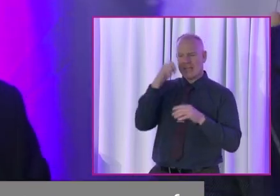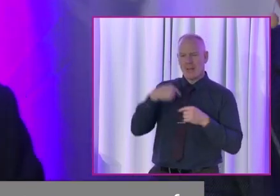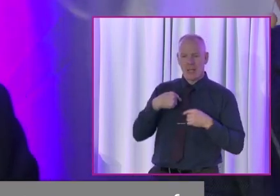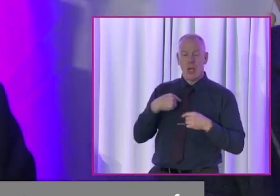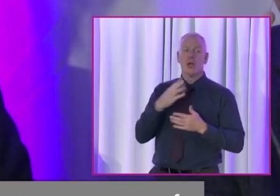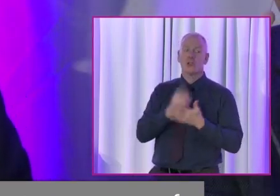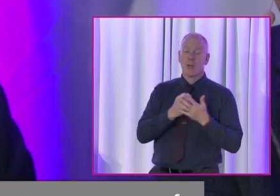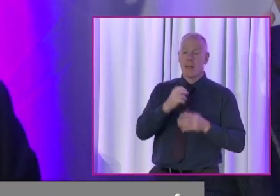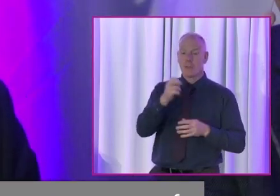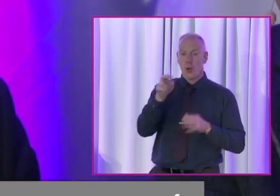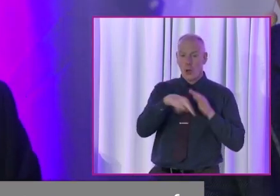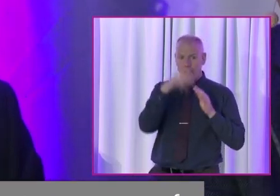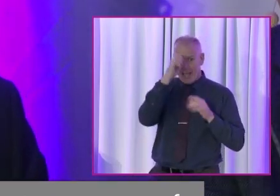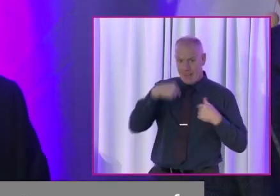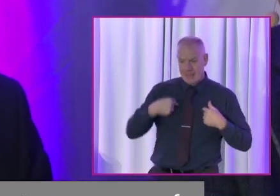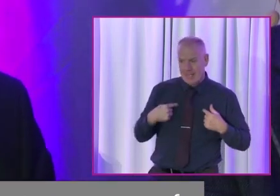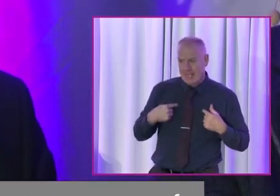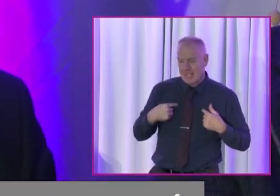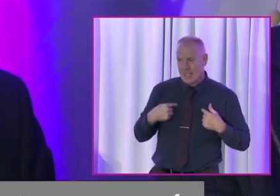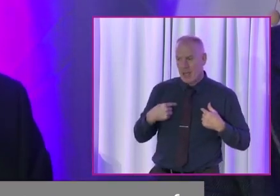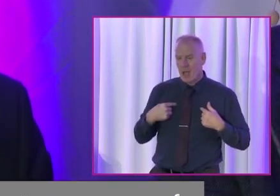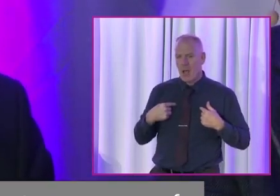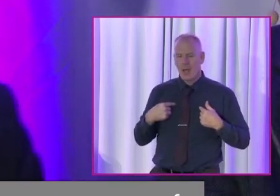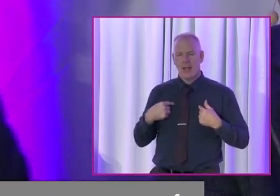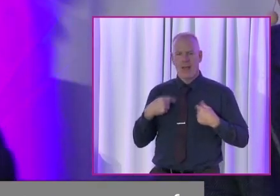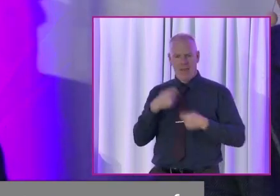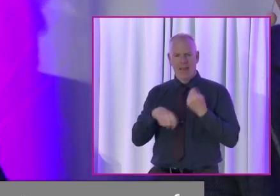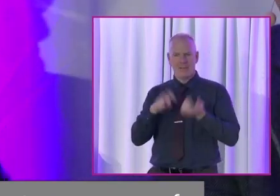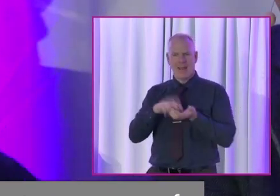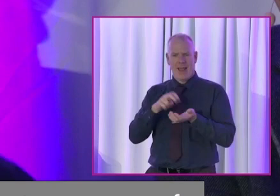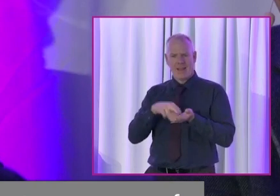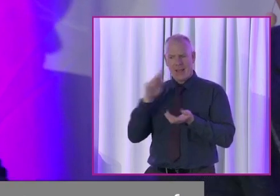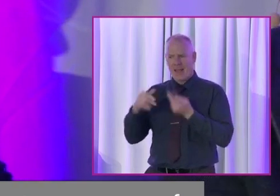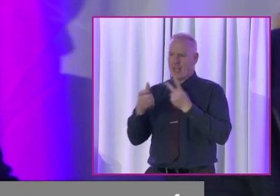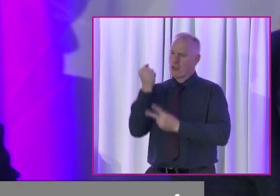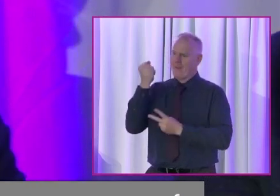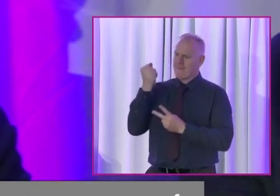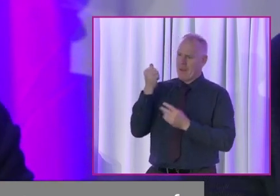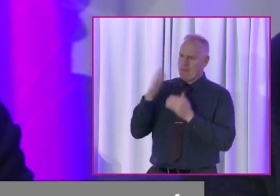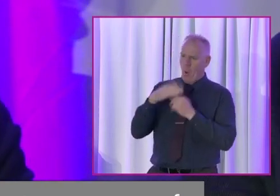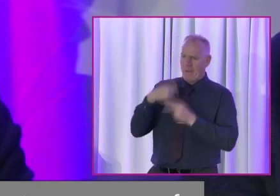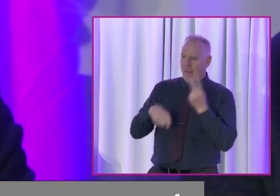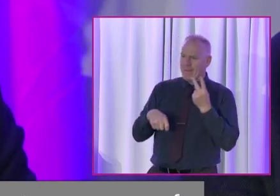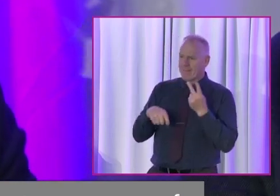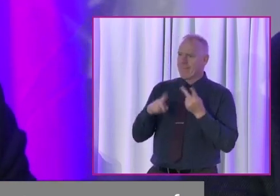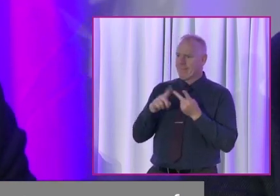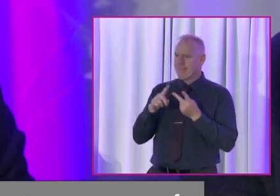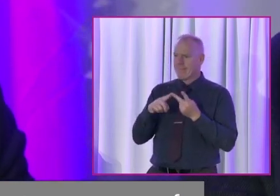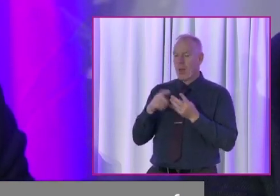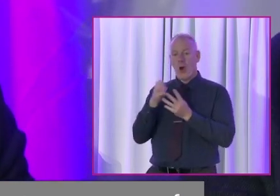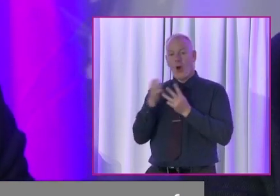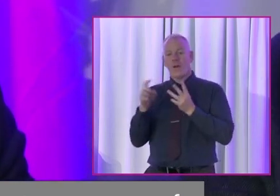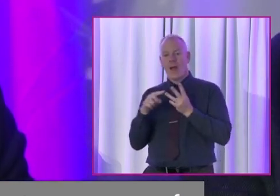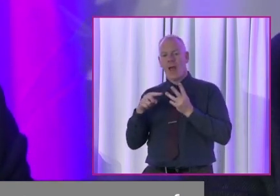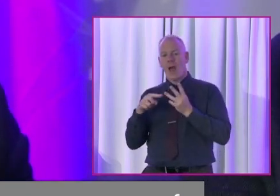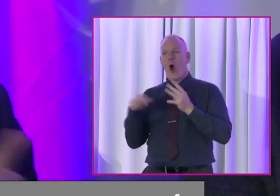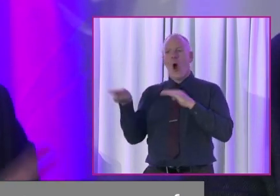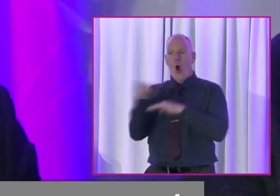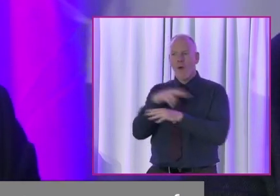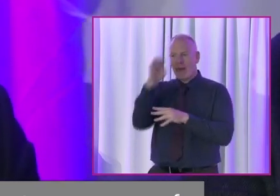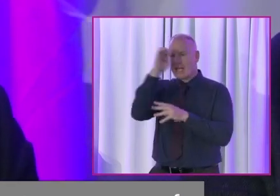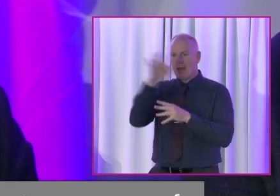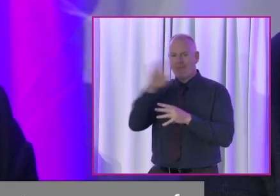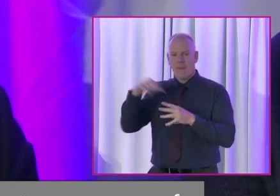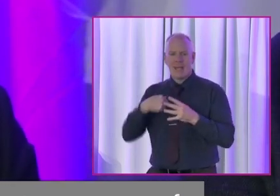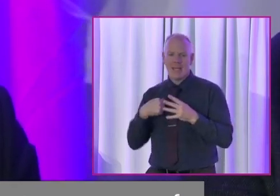underestimate me and they're delighted when I work above that. There are others who overestimate me and